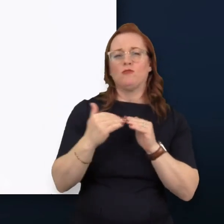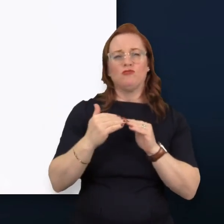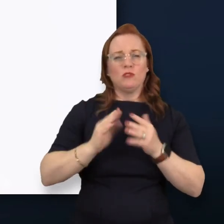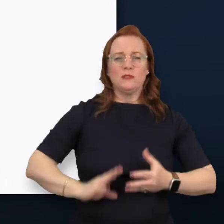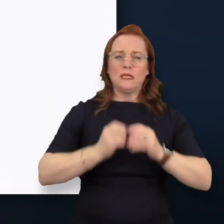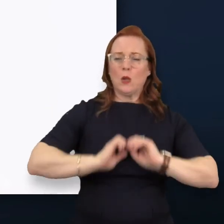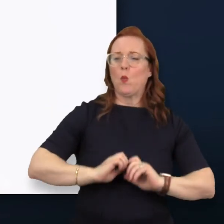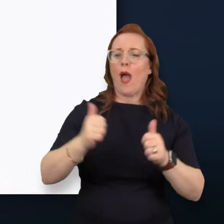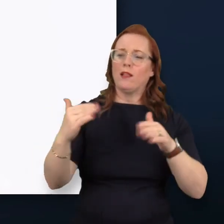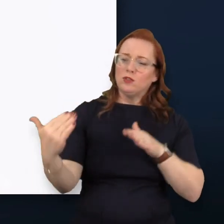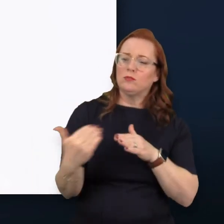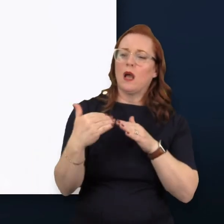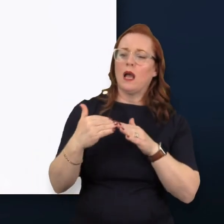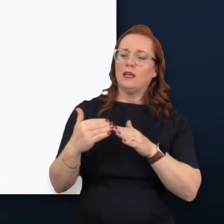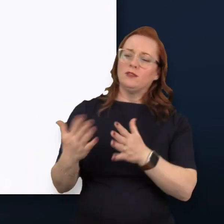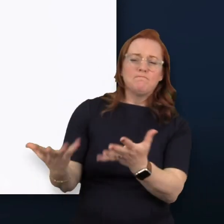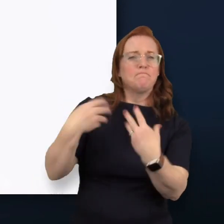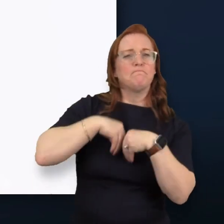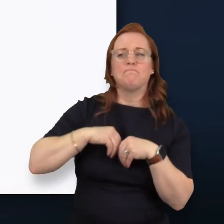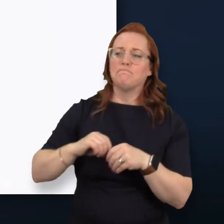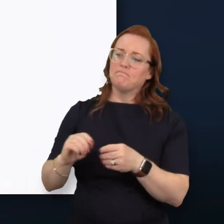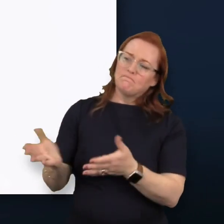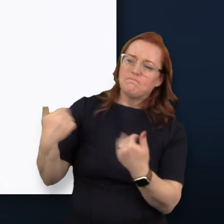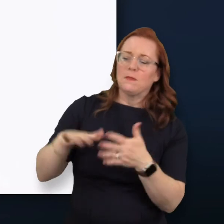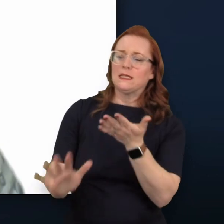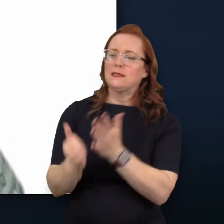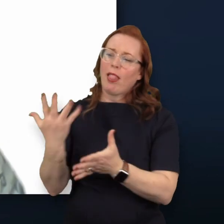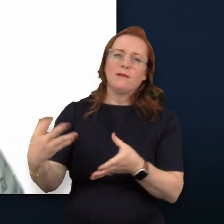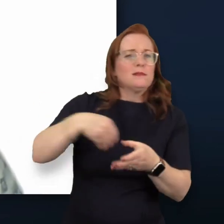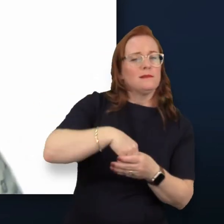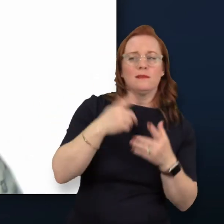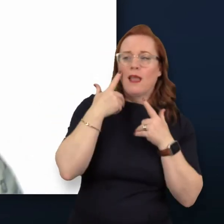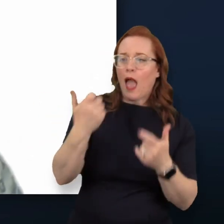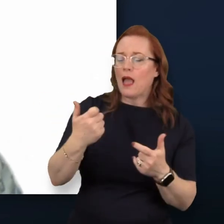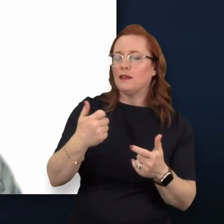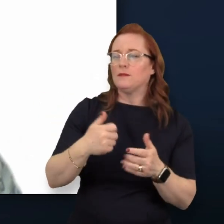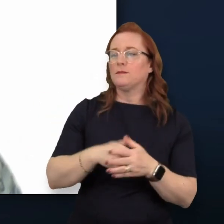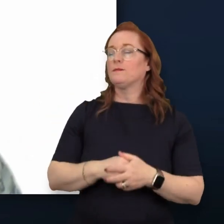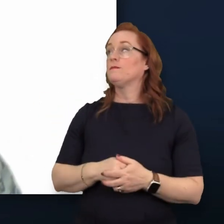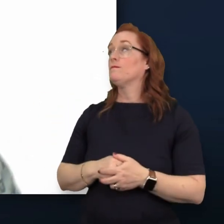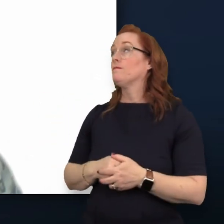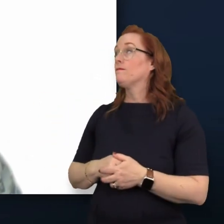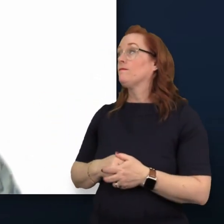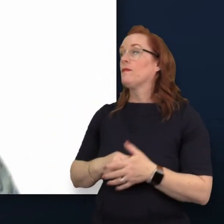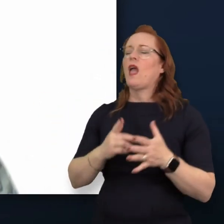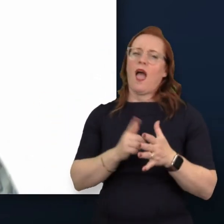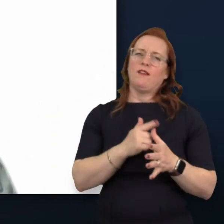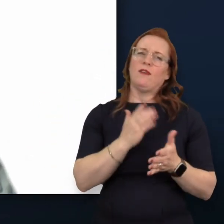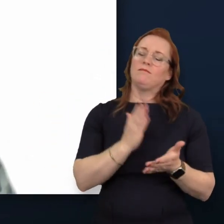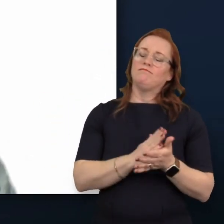to embrace all skill sets and all different perspectives. Avima is really happy to be working